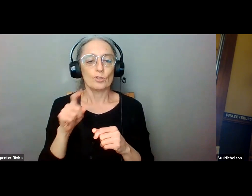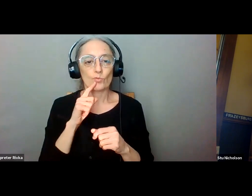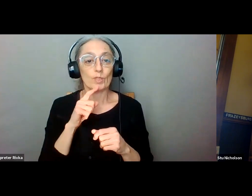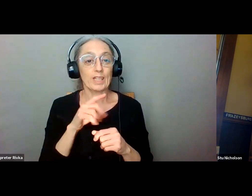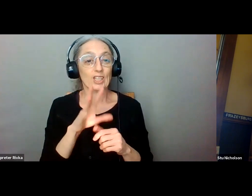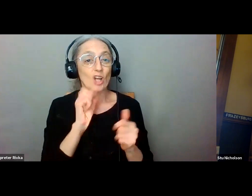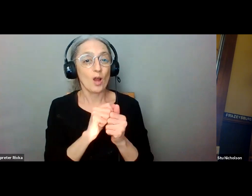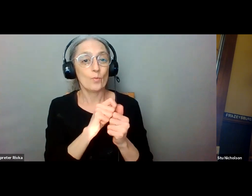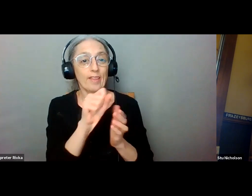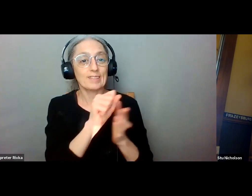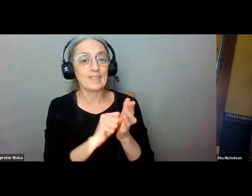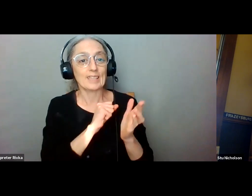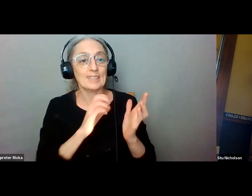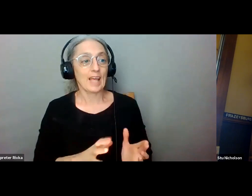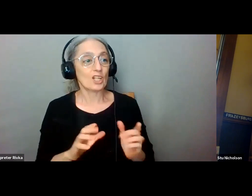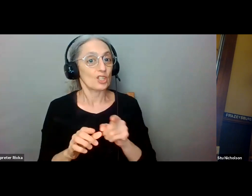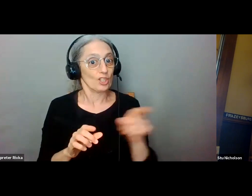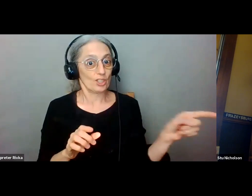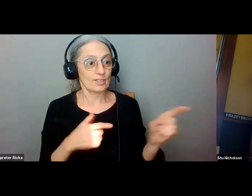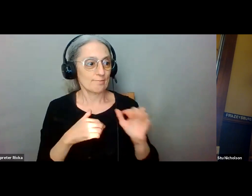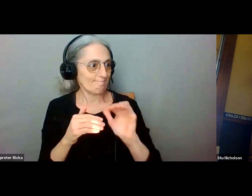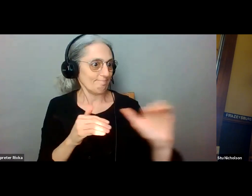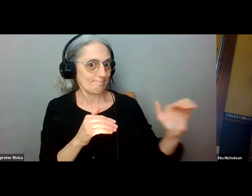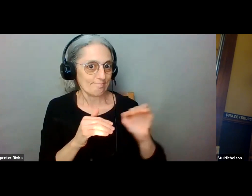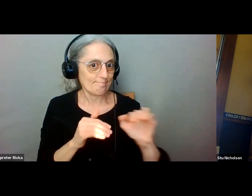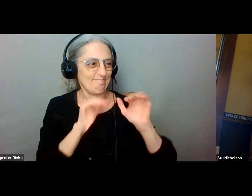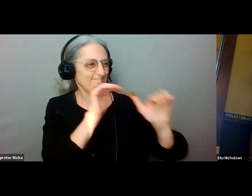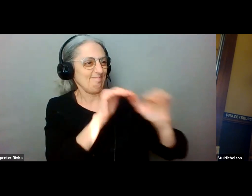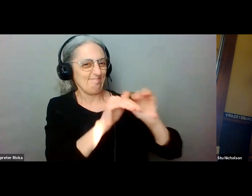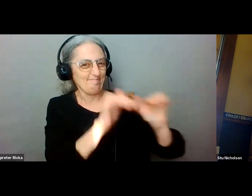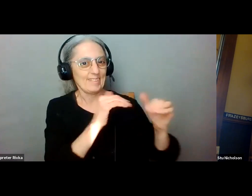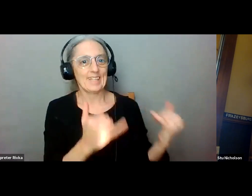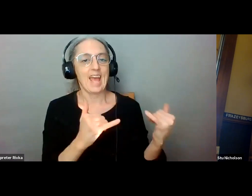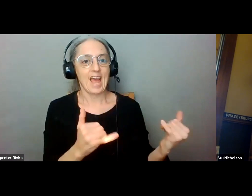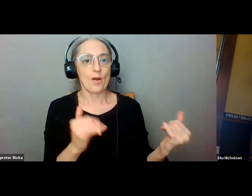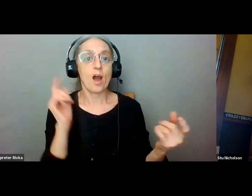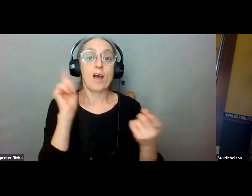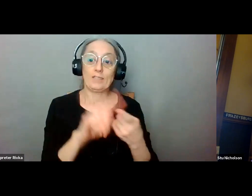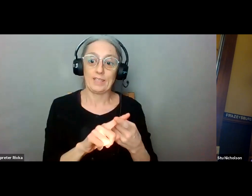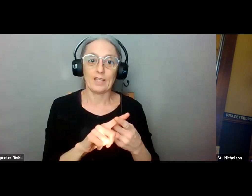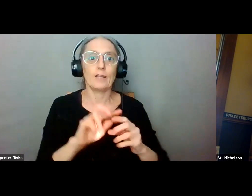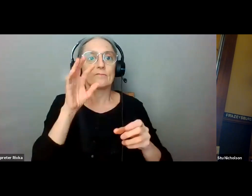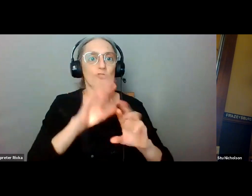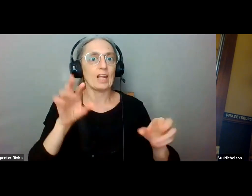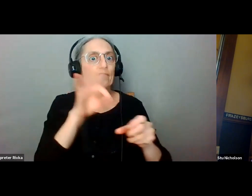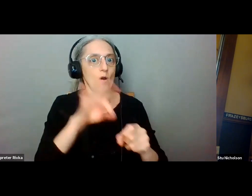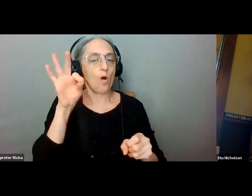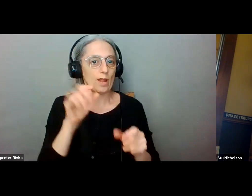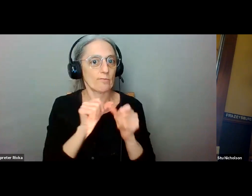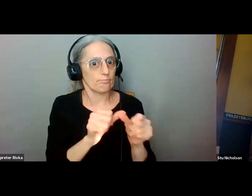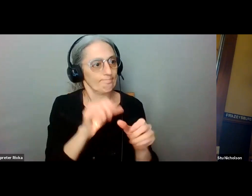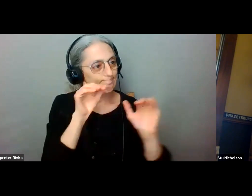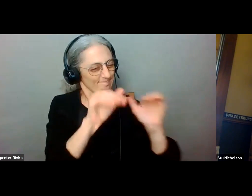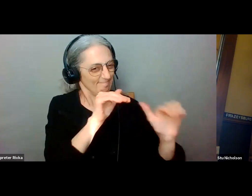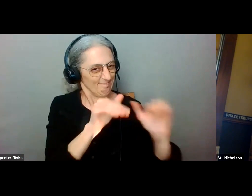um between now and whenever the whenever a package comes up for a full vote and and it's not going to be over yet